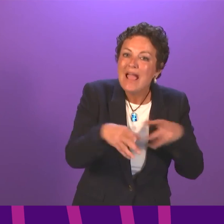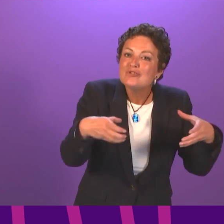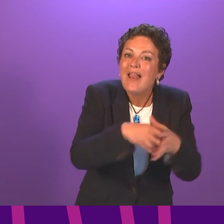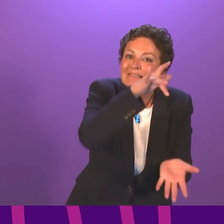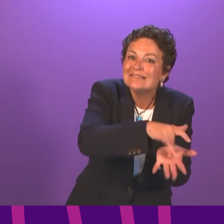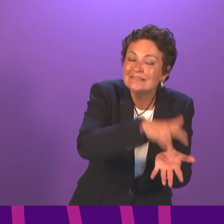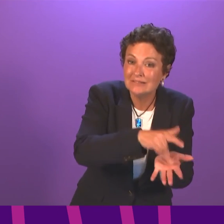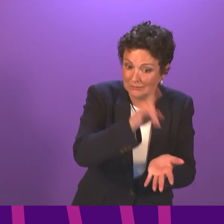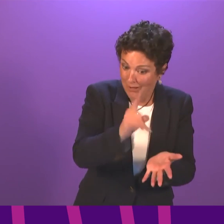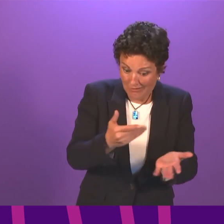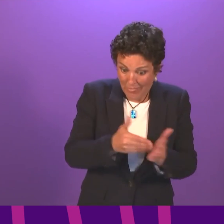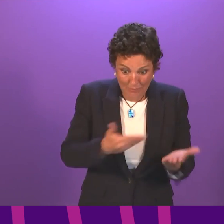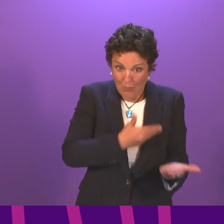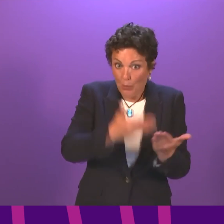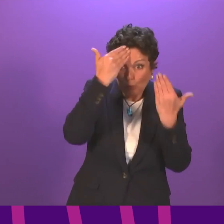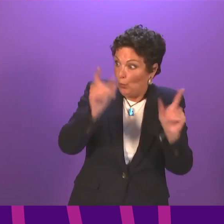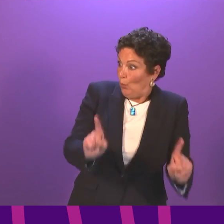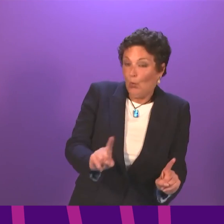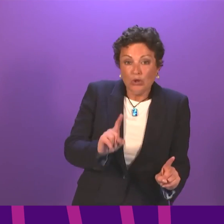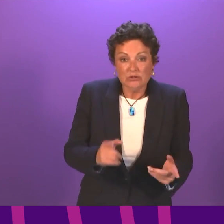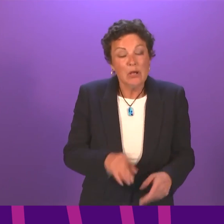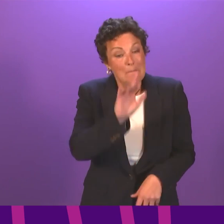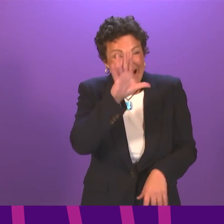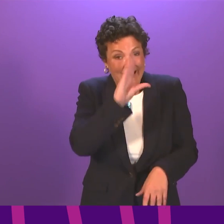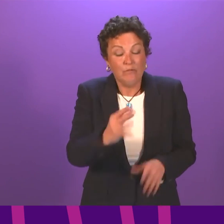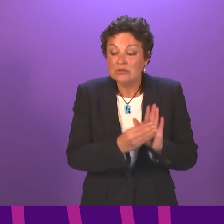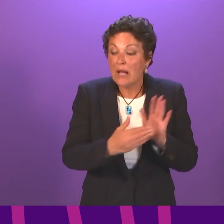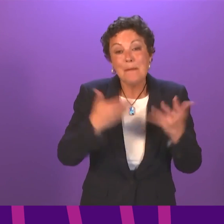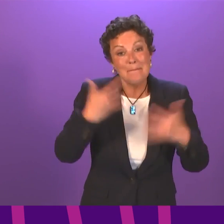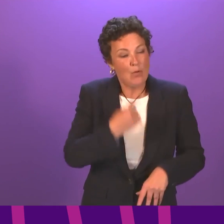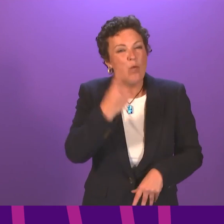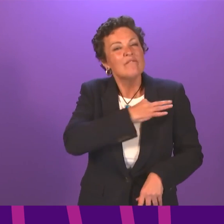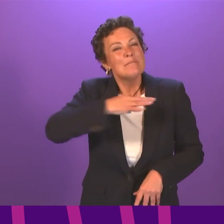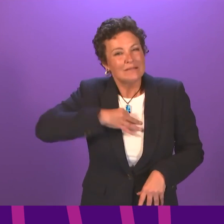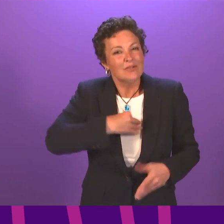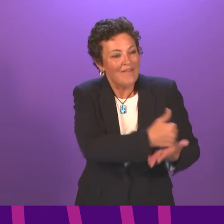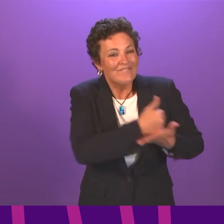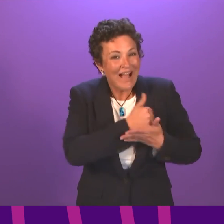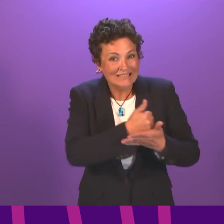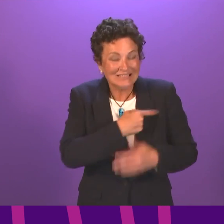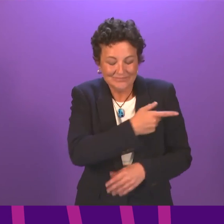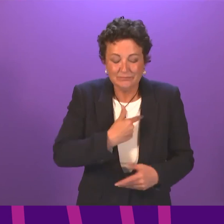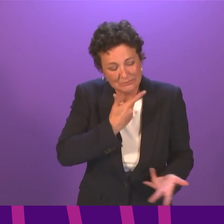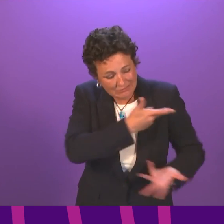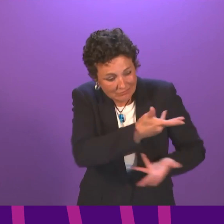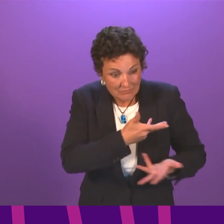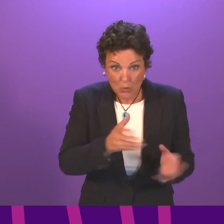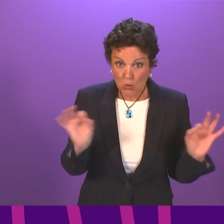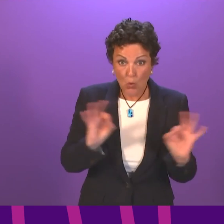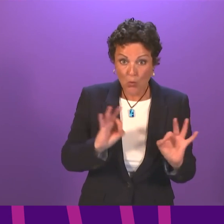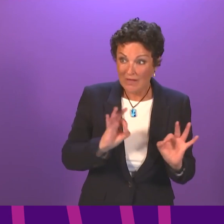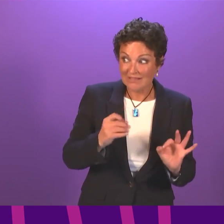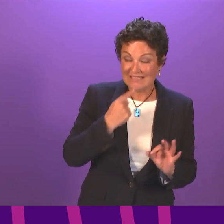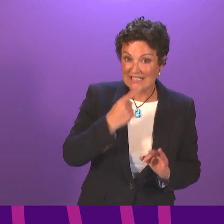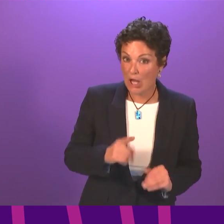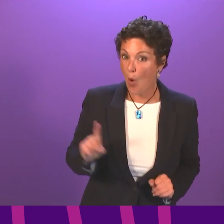one of the discussions I had with the clinical advisors is, one of the constraints right now with the lack of understanding, is that nobody can say for certainty exactly what